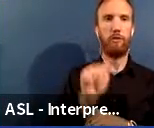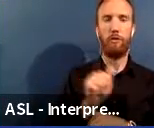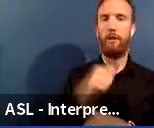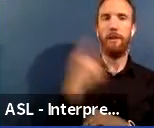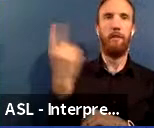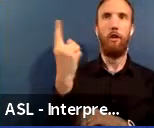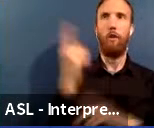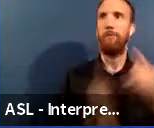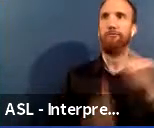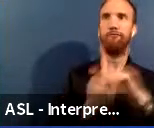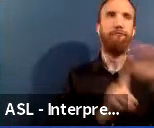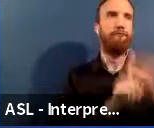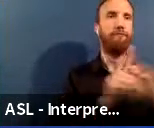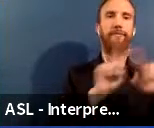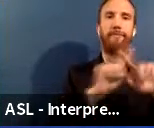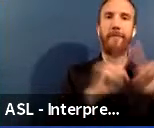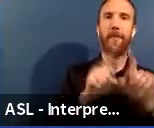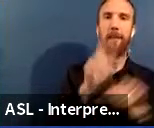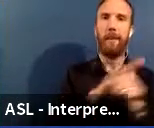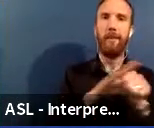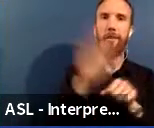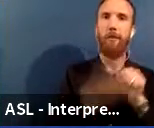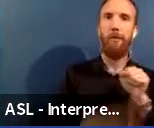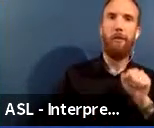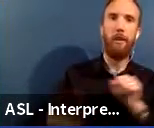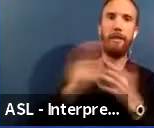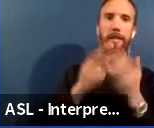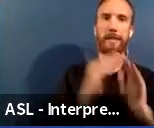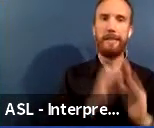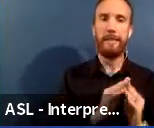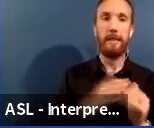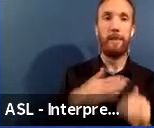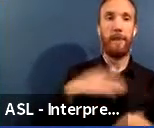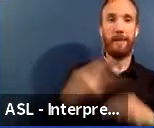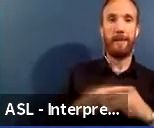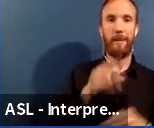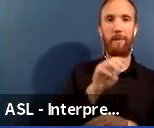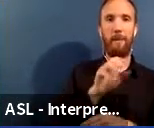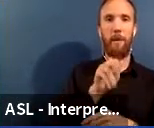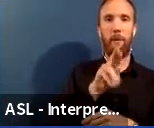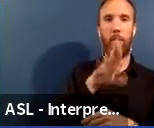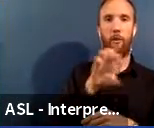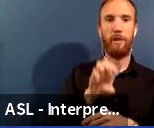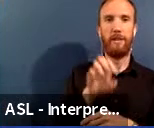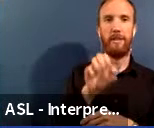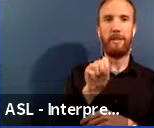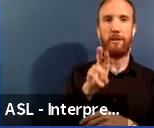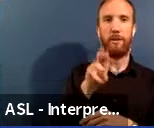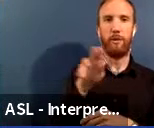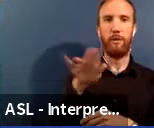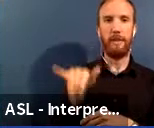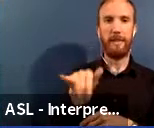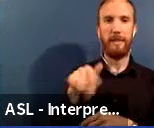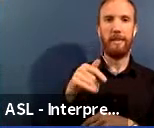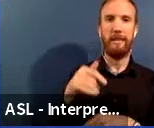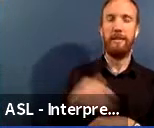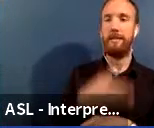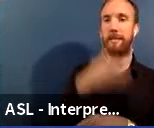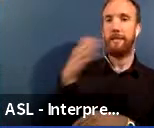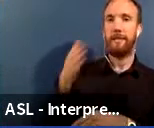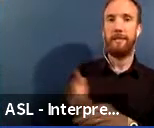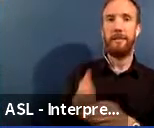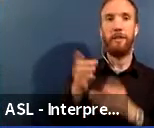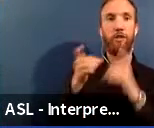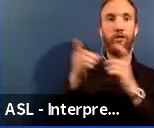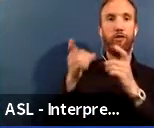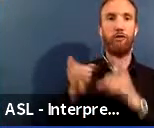across the city to engage families and community. My name is Maurice Sweeney, Director of Capital Operations. Vinnie Dye is going